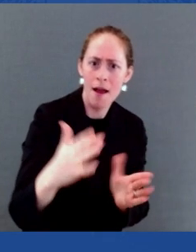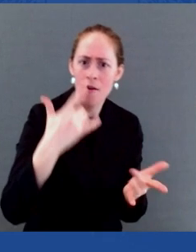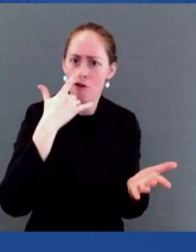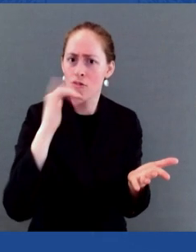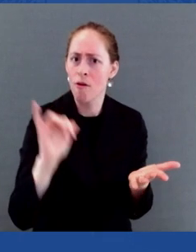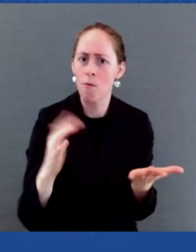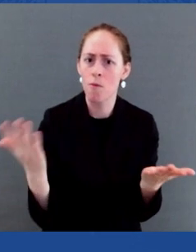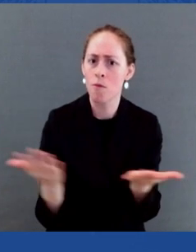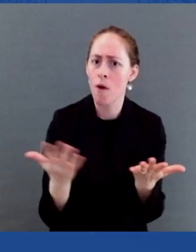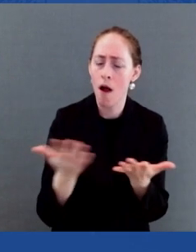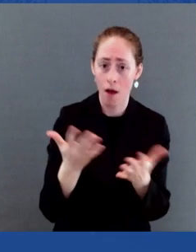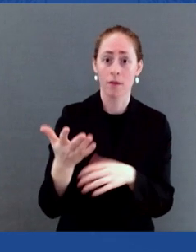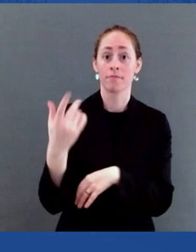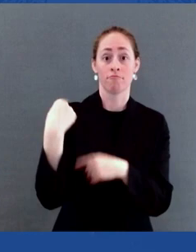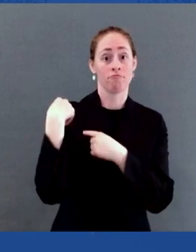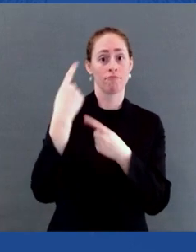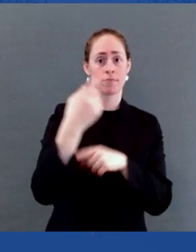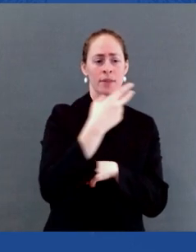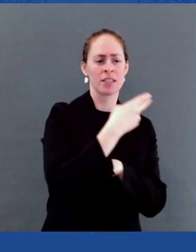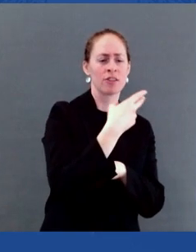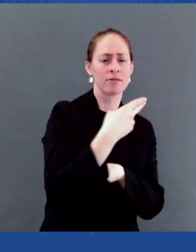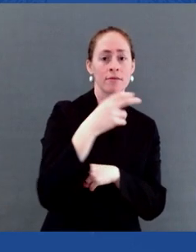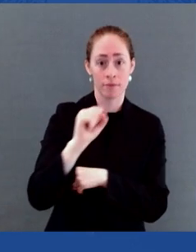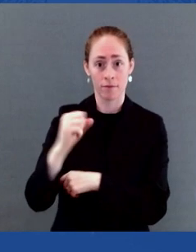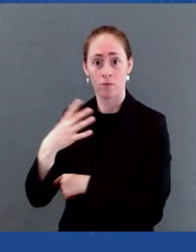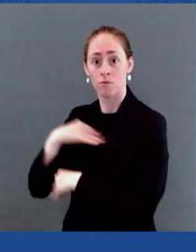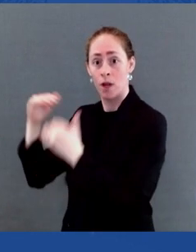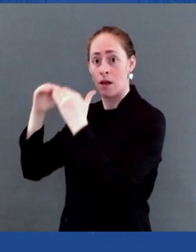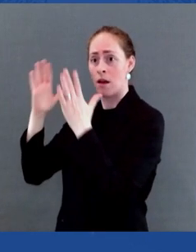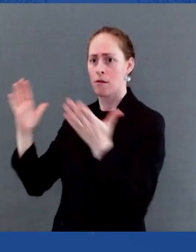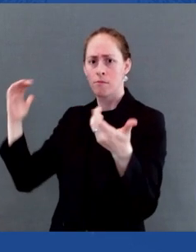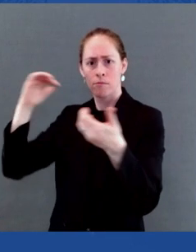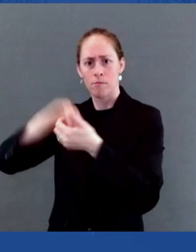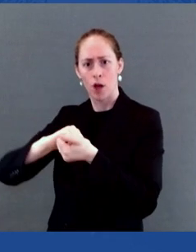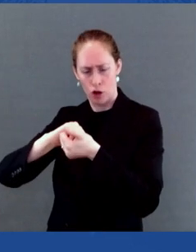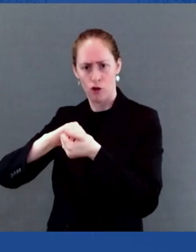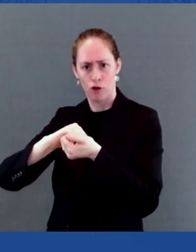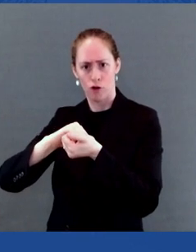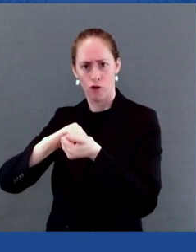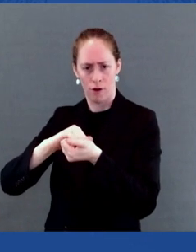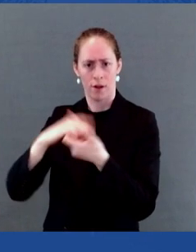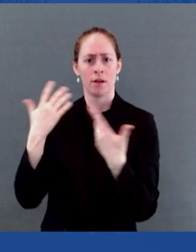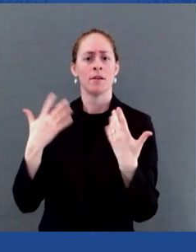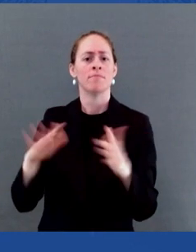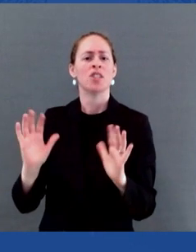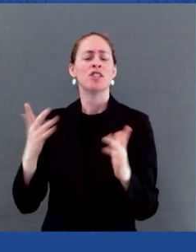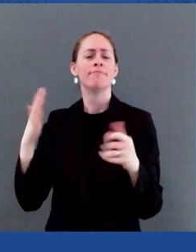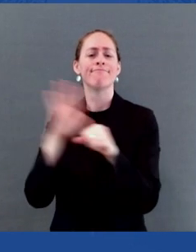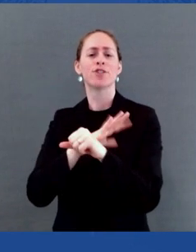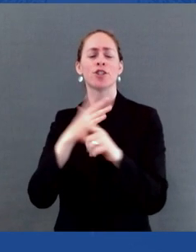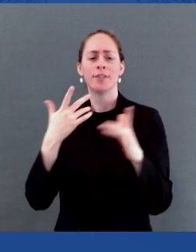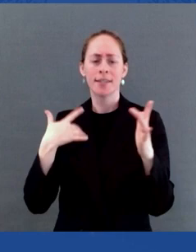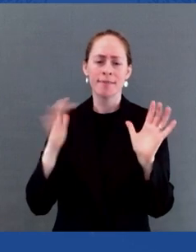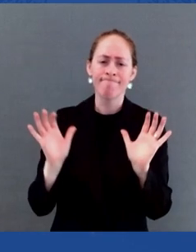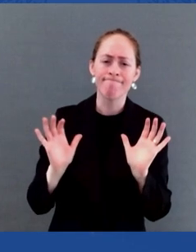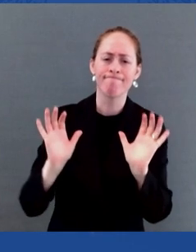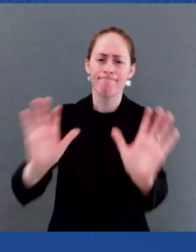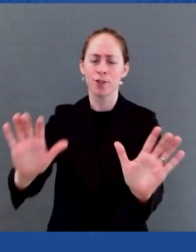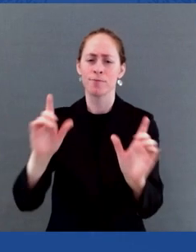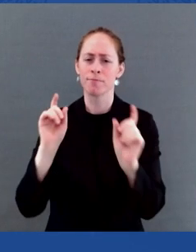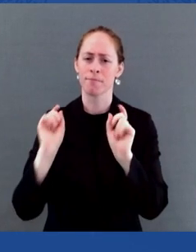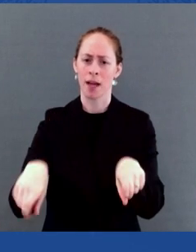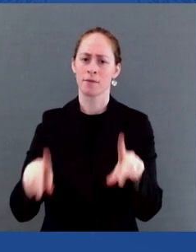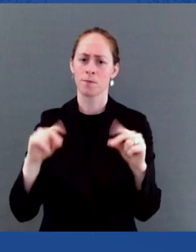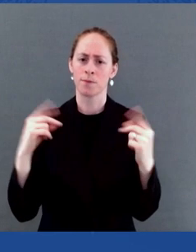response to the HIV epidemic. This strategy provides a roadmap for ending the epidemic by advancing